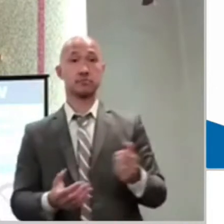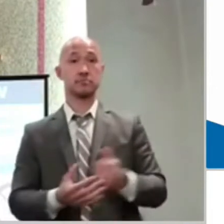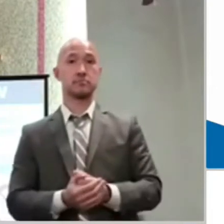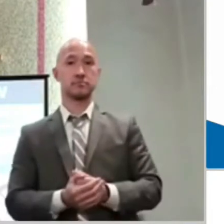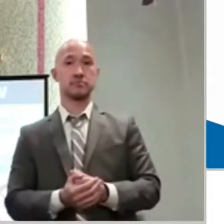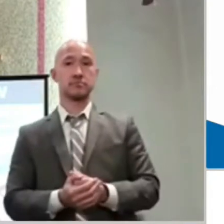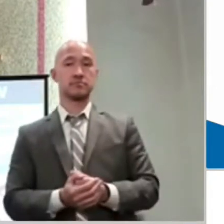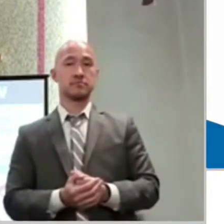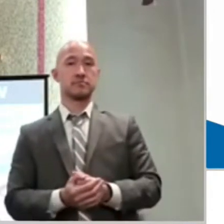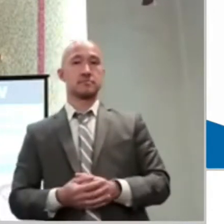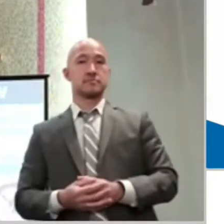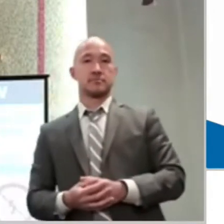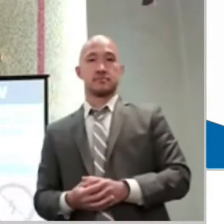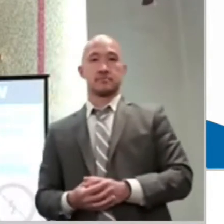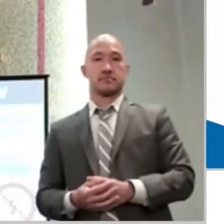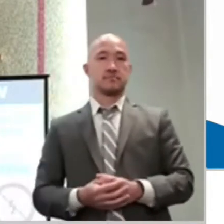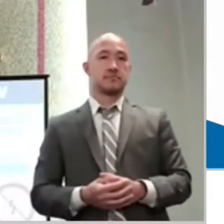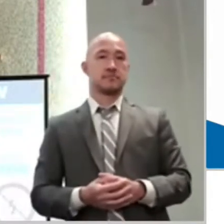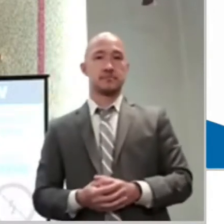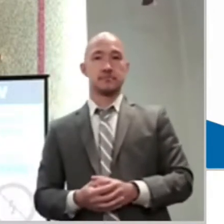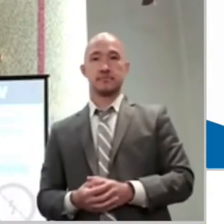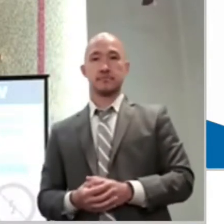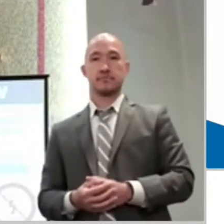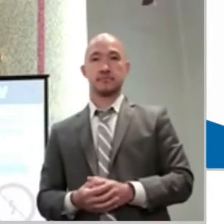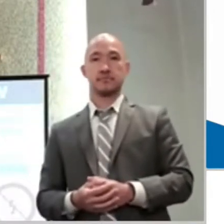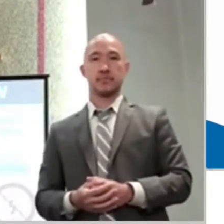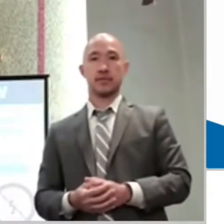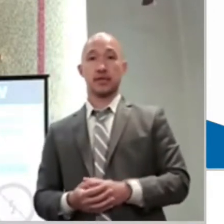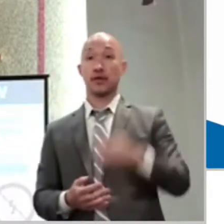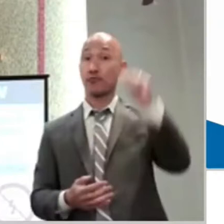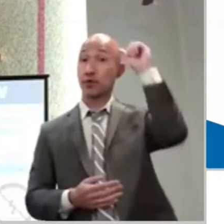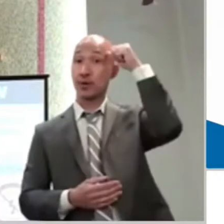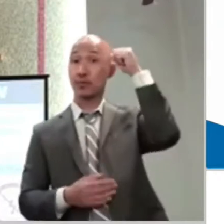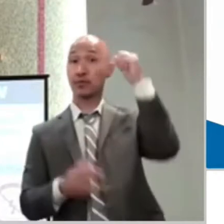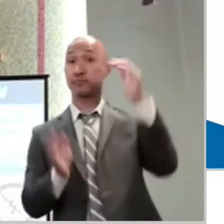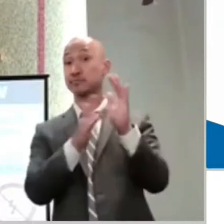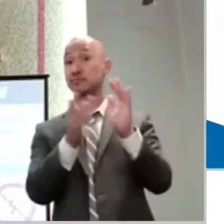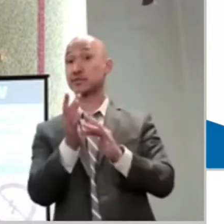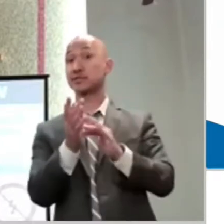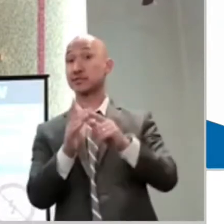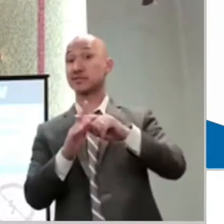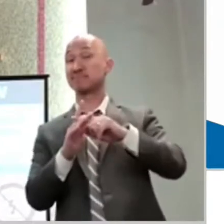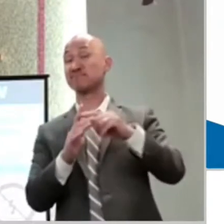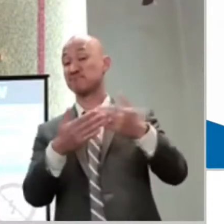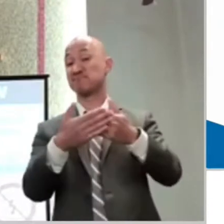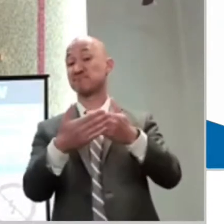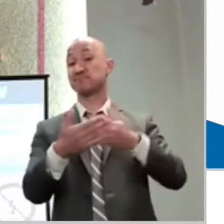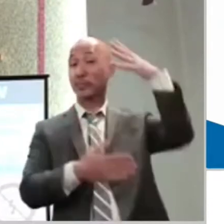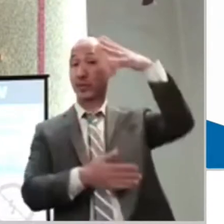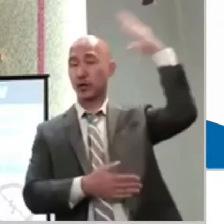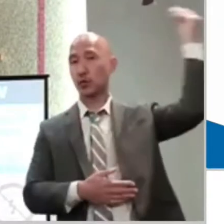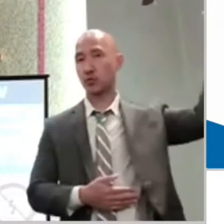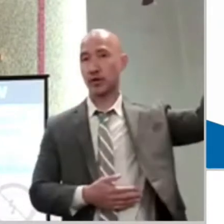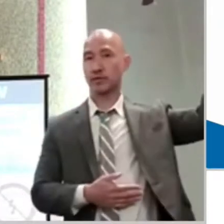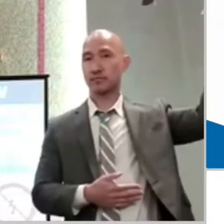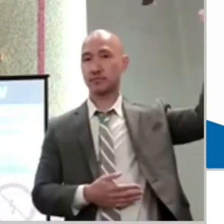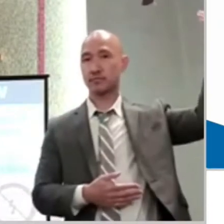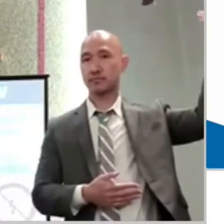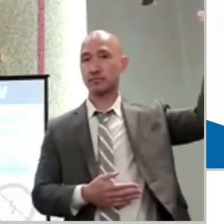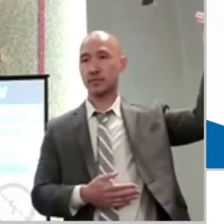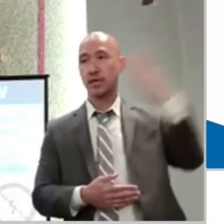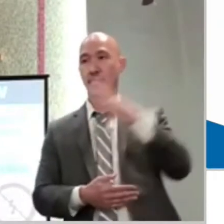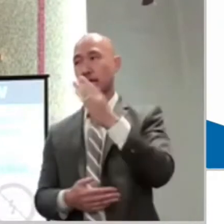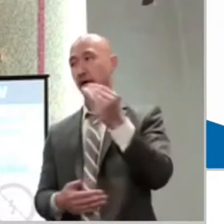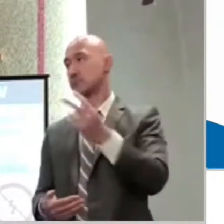Jesus isn't there. He's like, okay, where is Jesus? I want to see Jesus. But he wasn't there, but his disciples were. But he